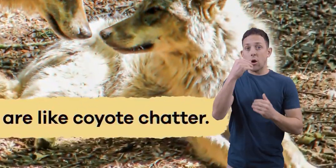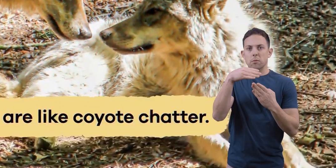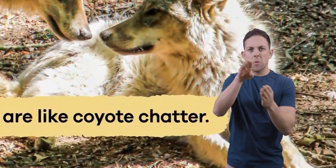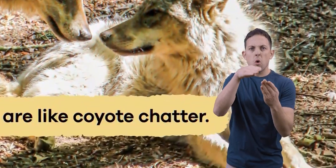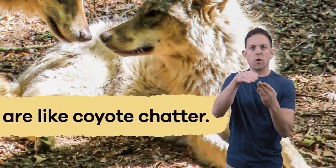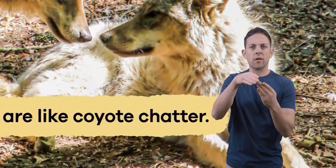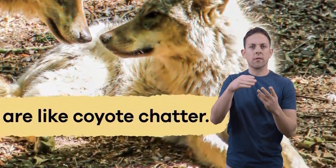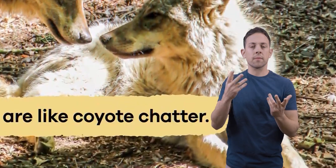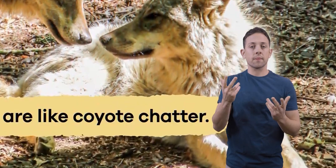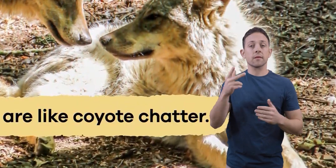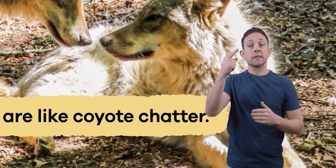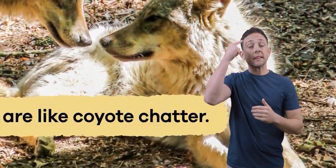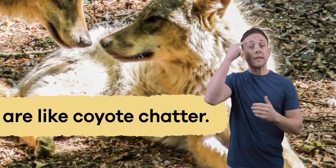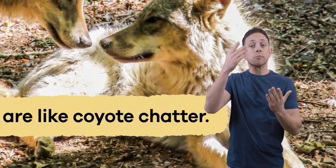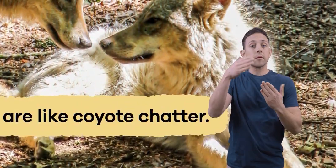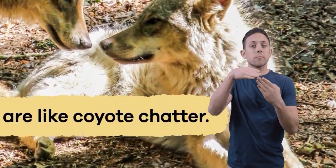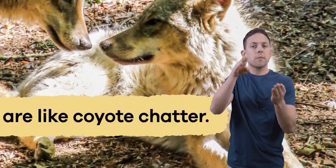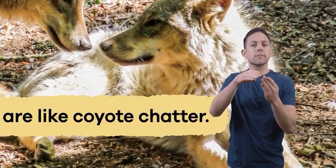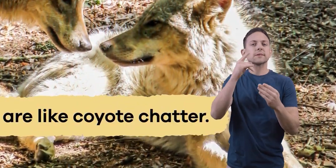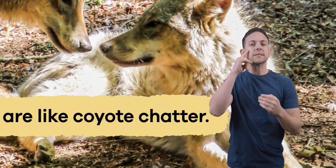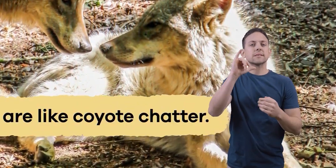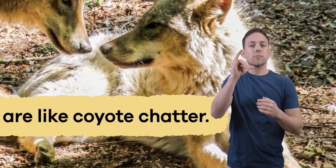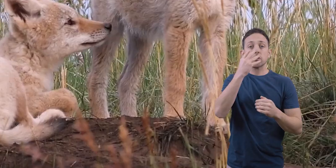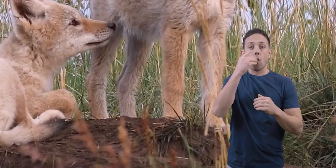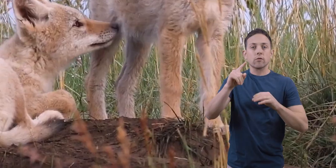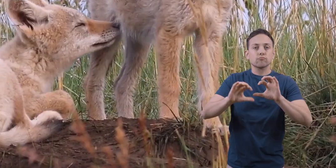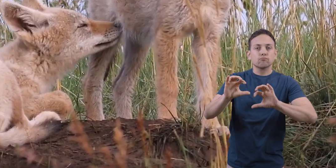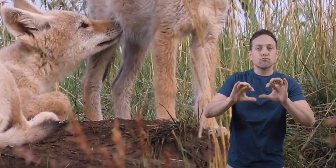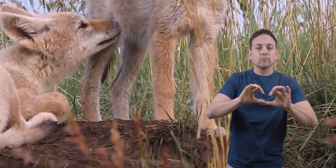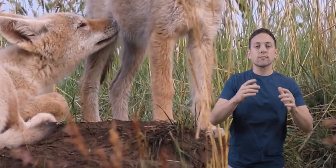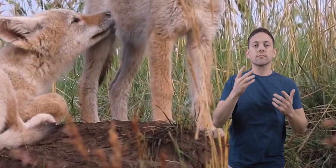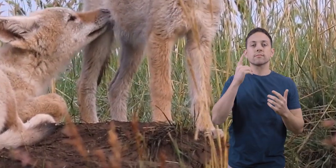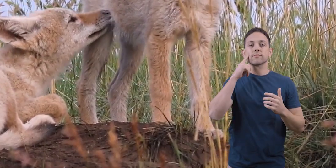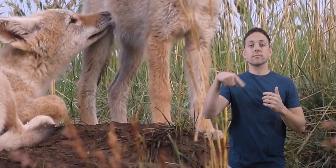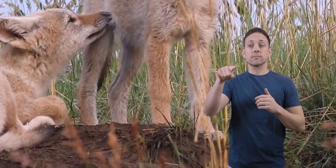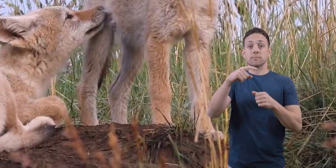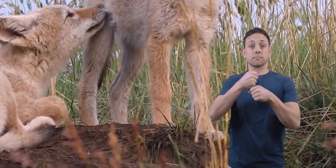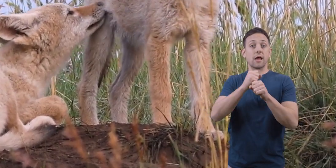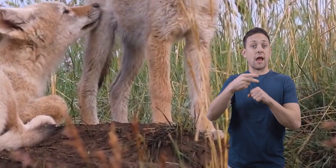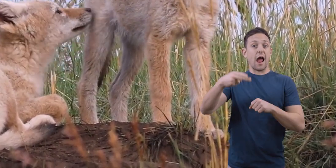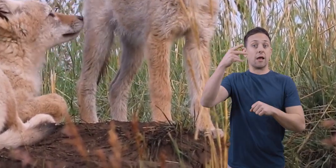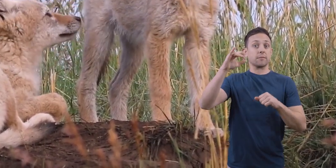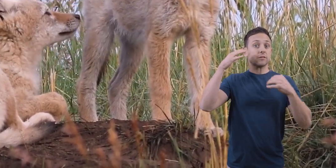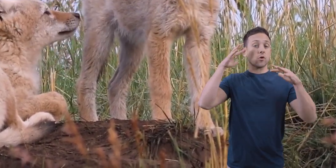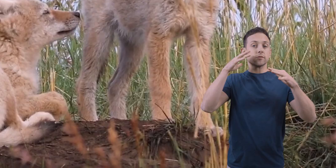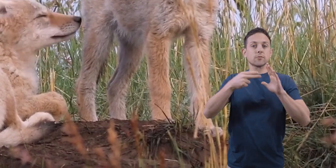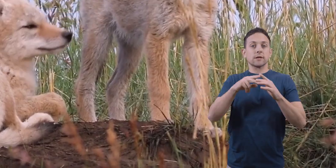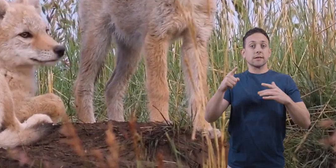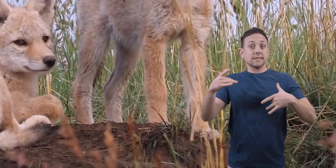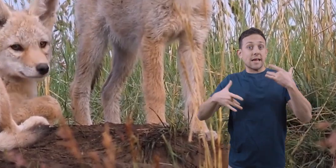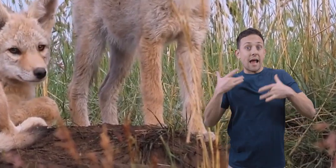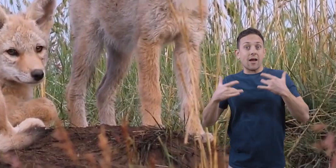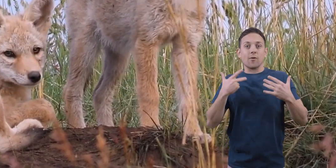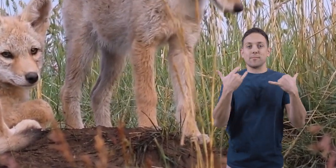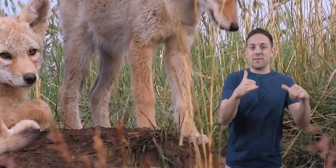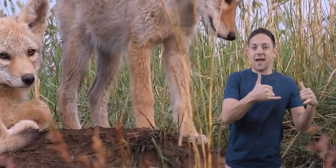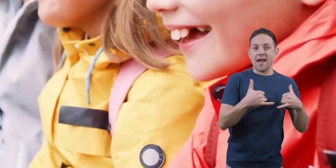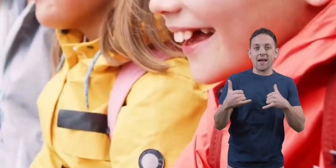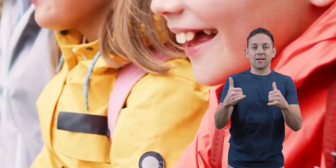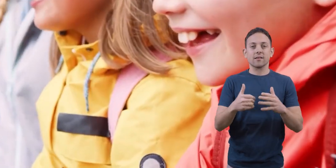You can think of yips as coyote chatter. The coyotes make these high-pitched sounds when they're excited or playing.